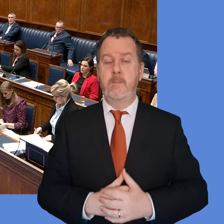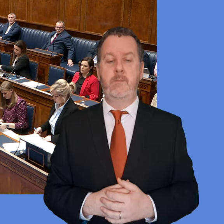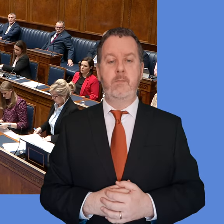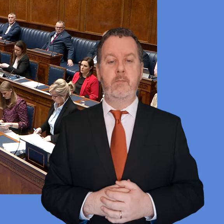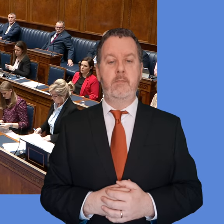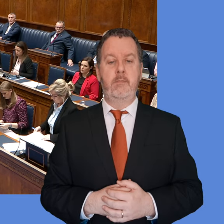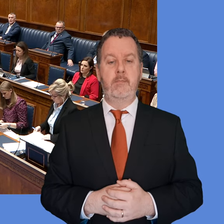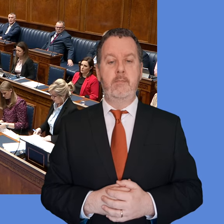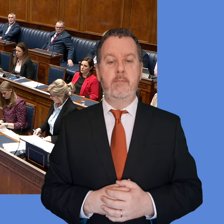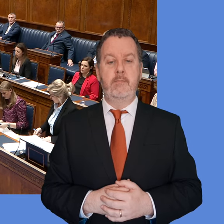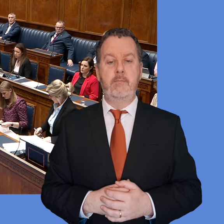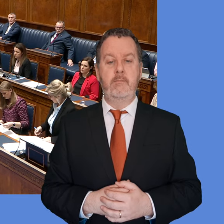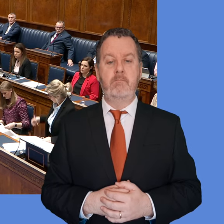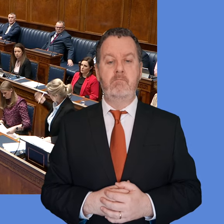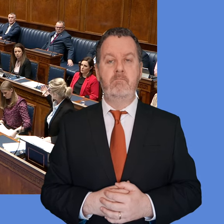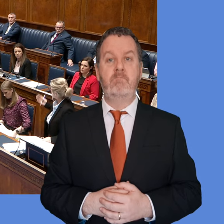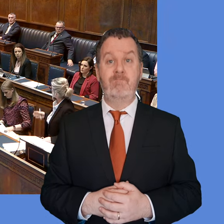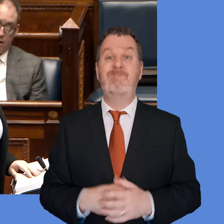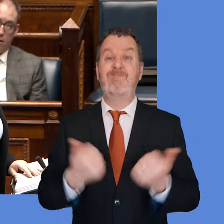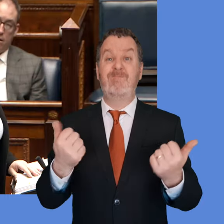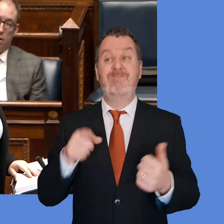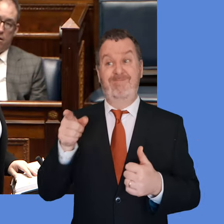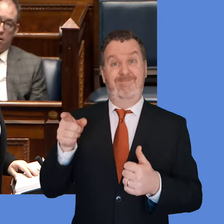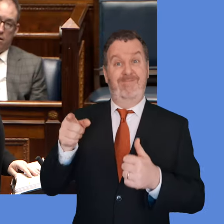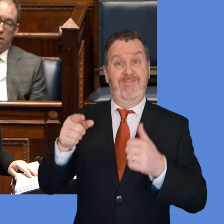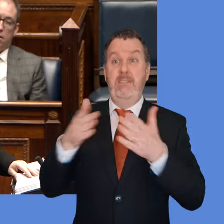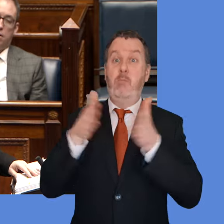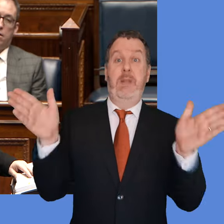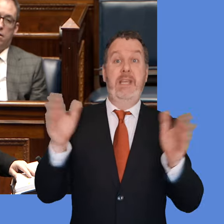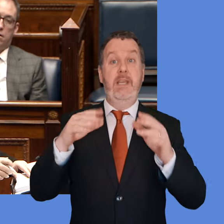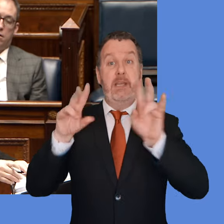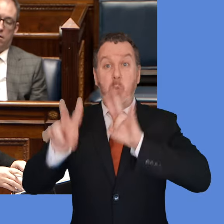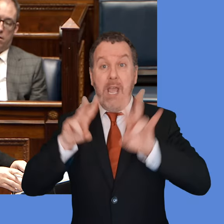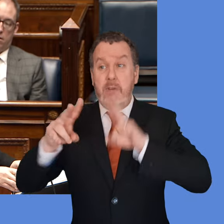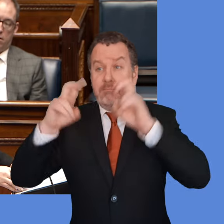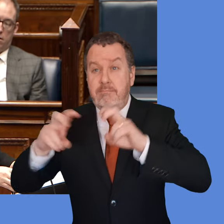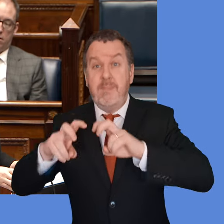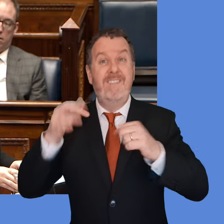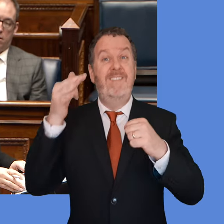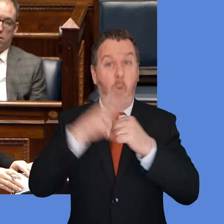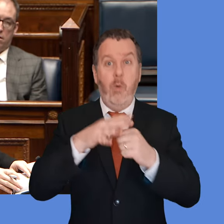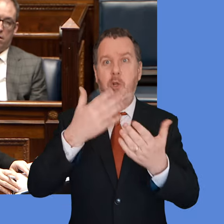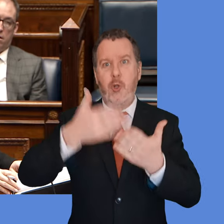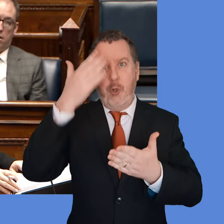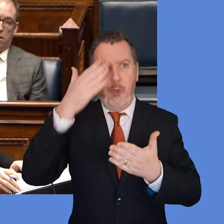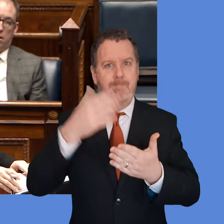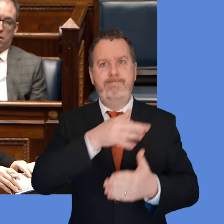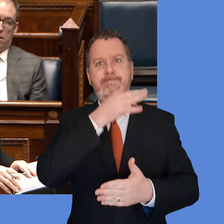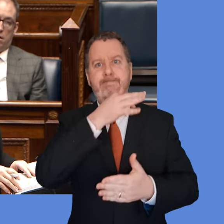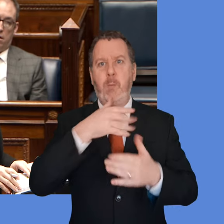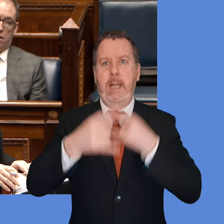of the whole public inquiry is to learn lessons and make sure that any lessons that need to be learned are taken on board and never repeated.